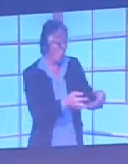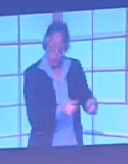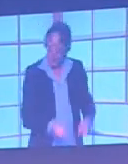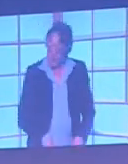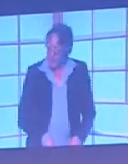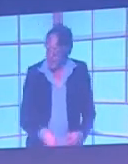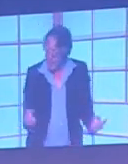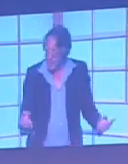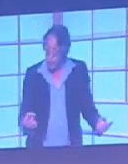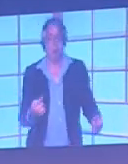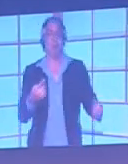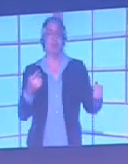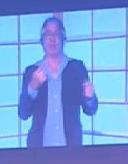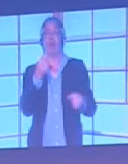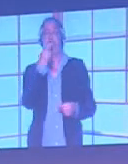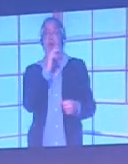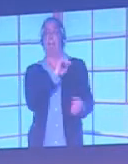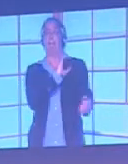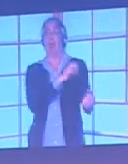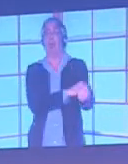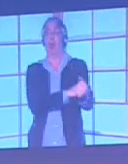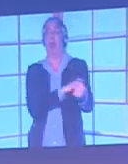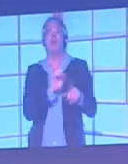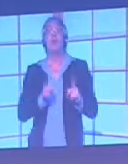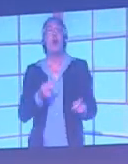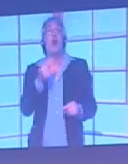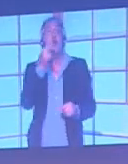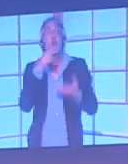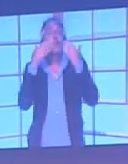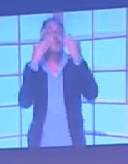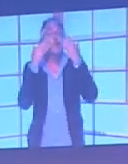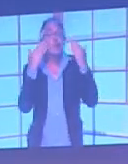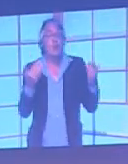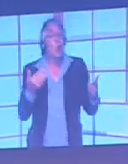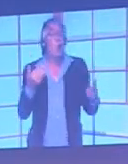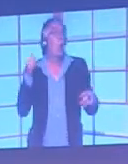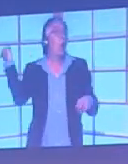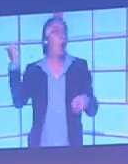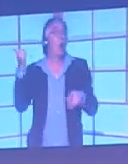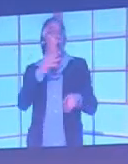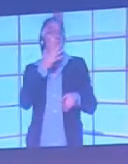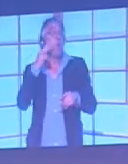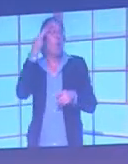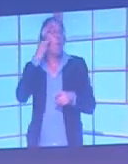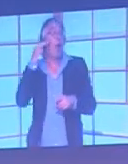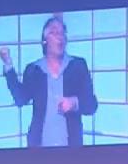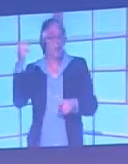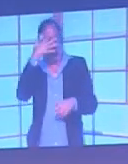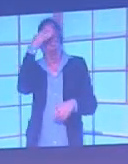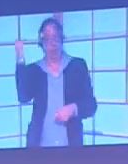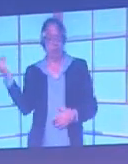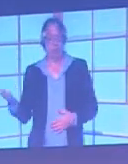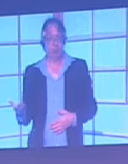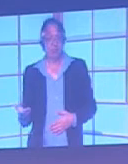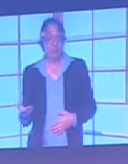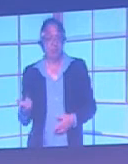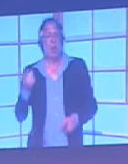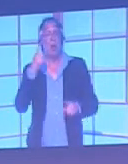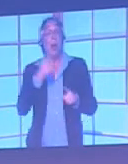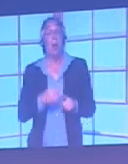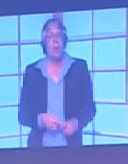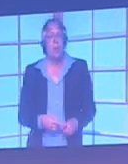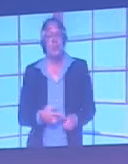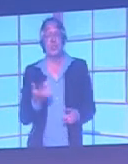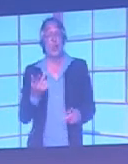But they don't necessarily know the impact that might have on the spectator. And also, they quite often forget what colour they're wearing in relation